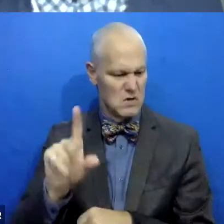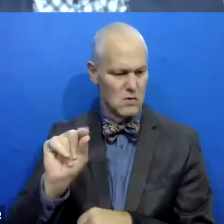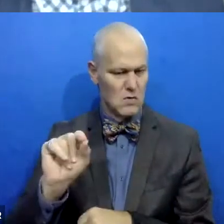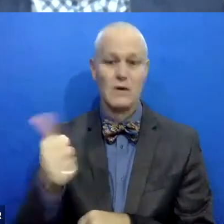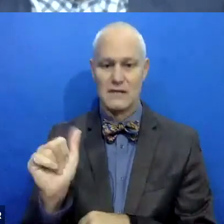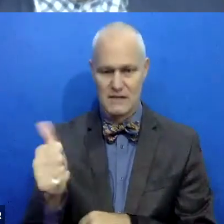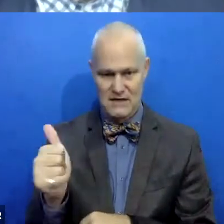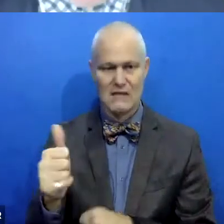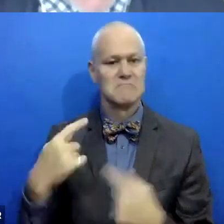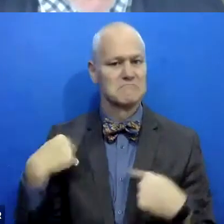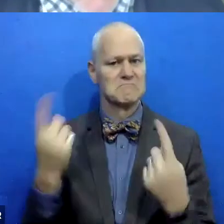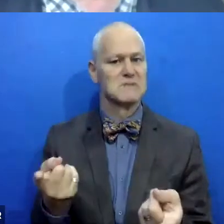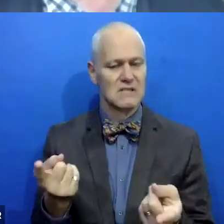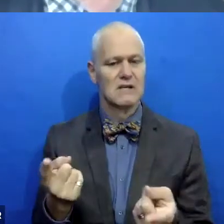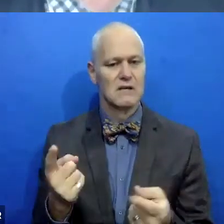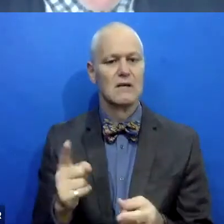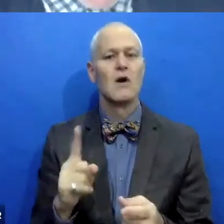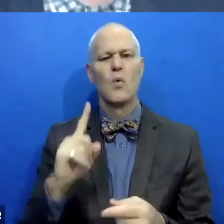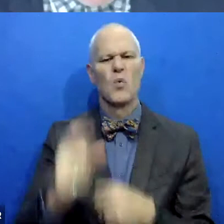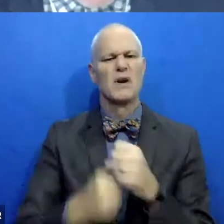I still do it. I took a year's break.